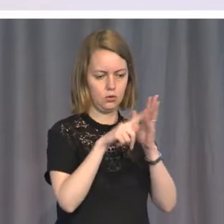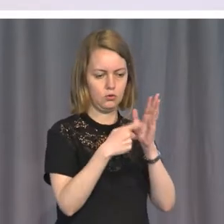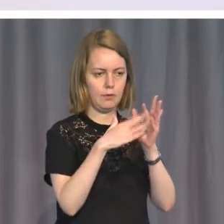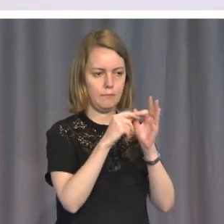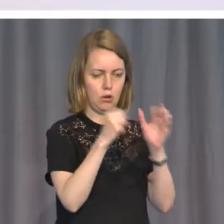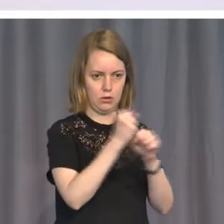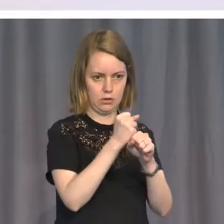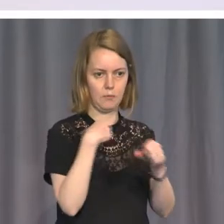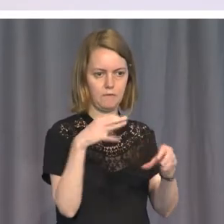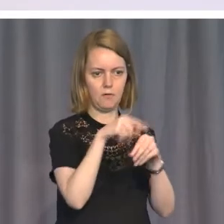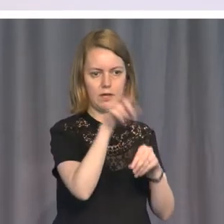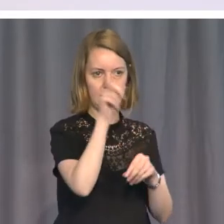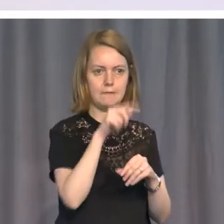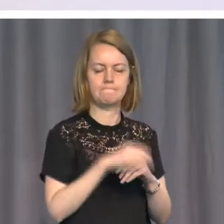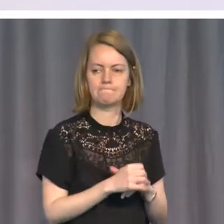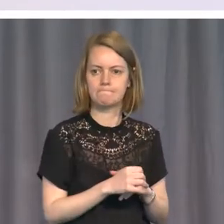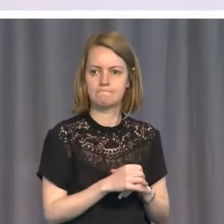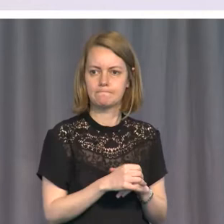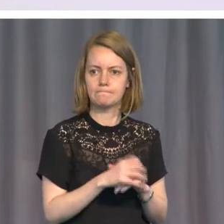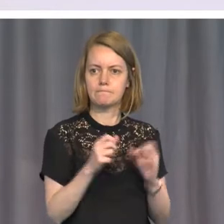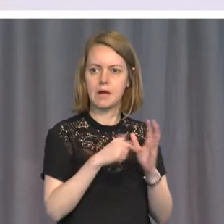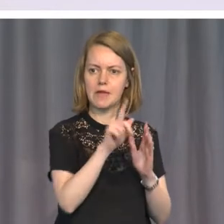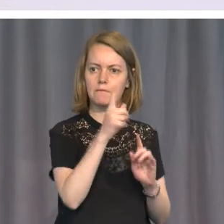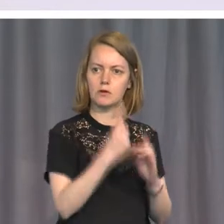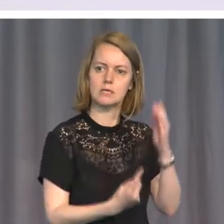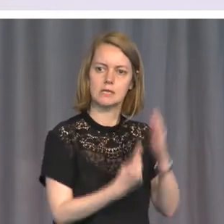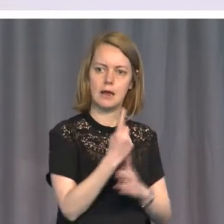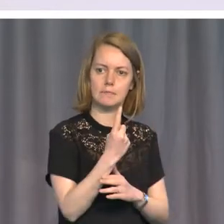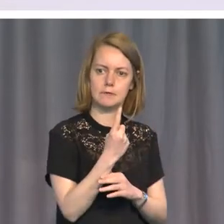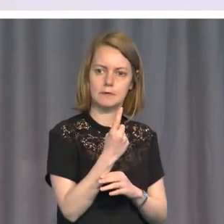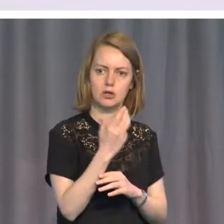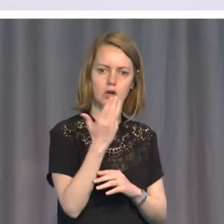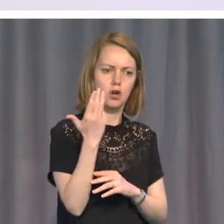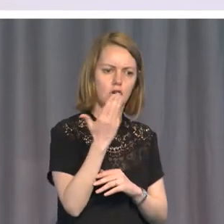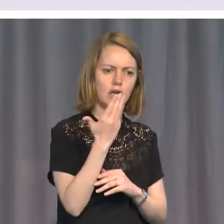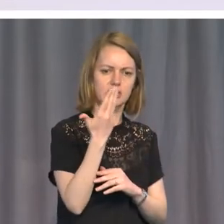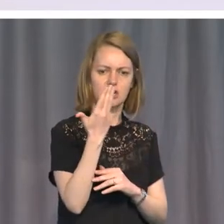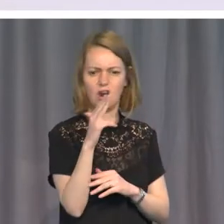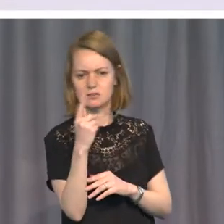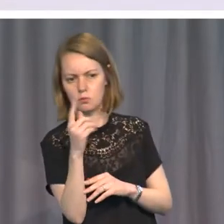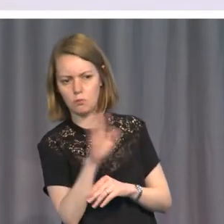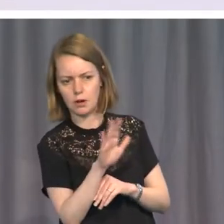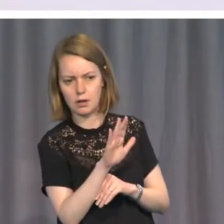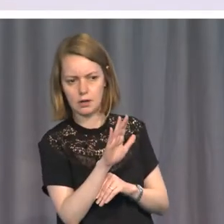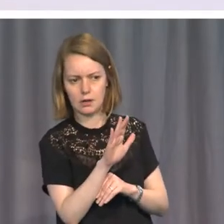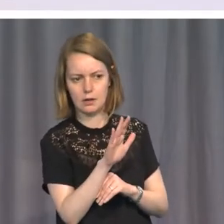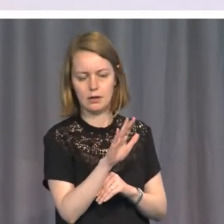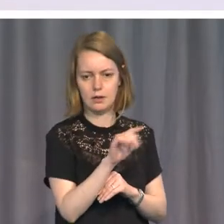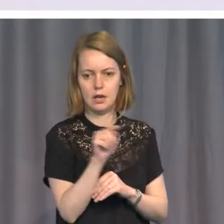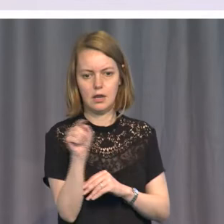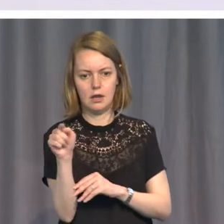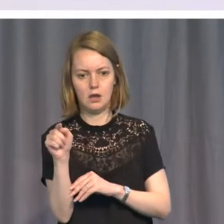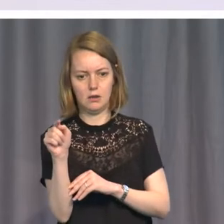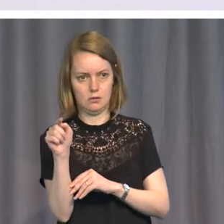came up again. It came initially in the early 90s as a bit of a fig leaf, as some desperate